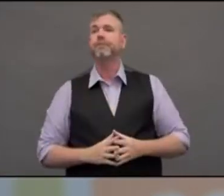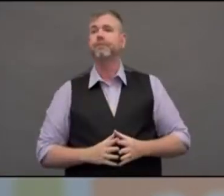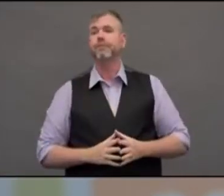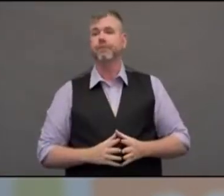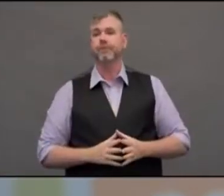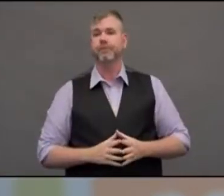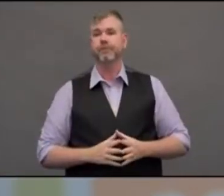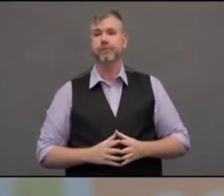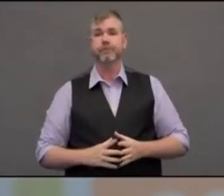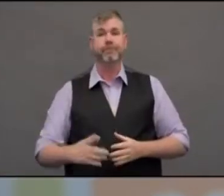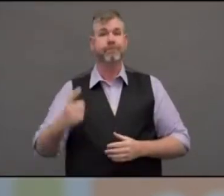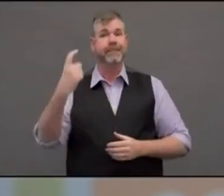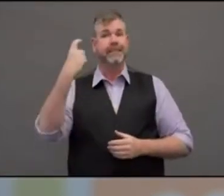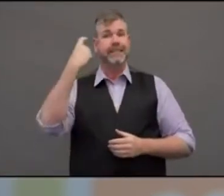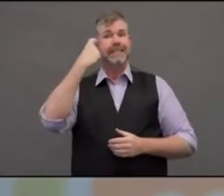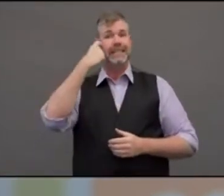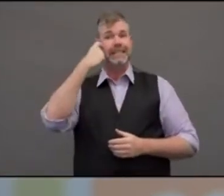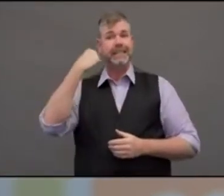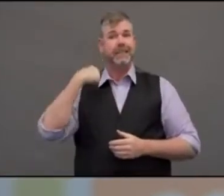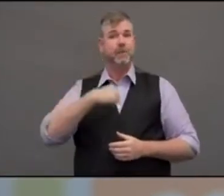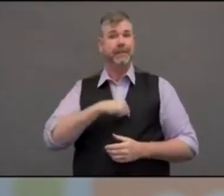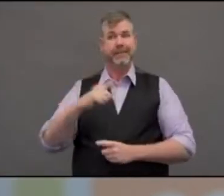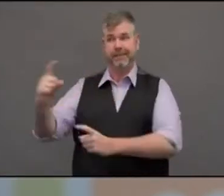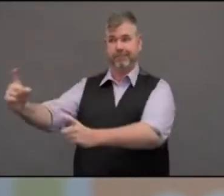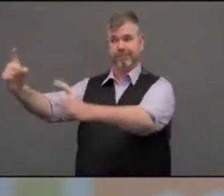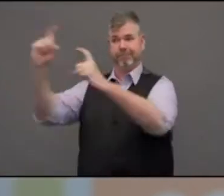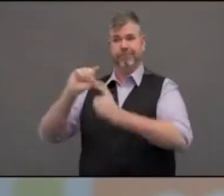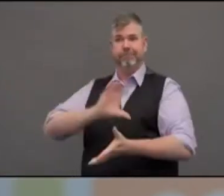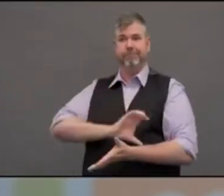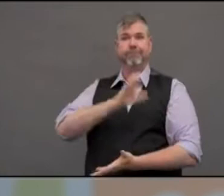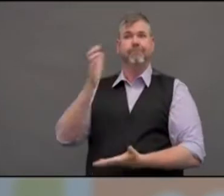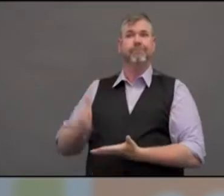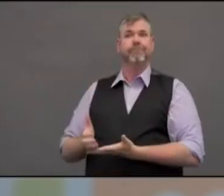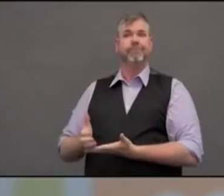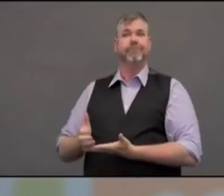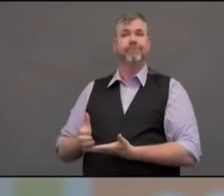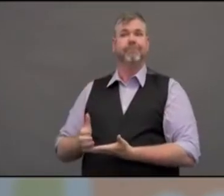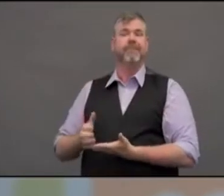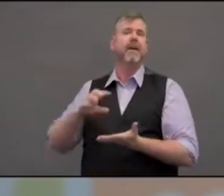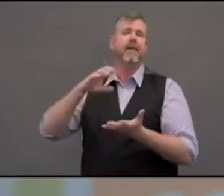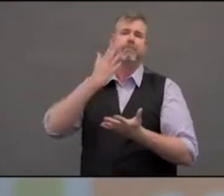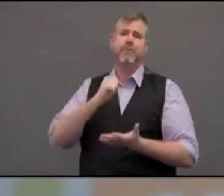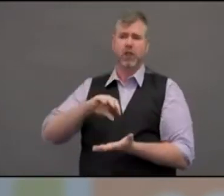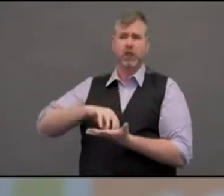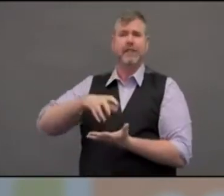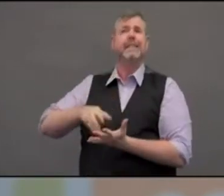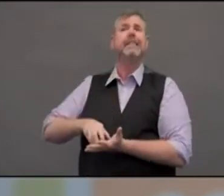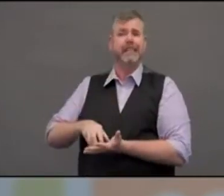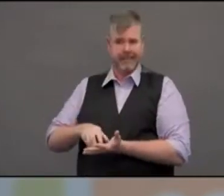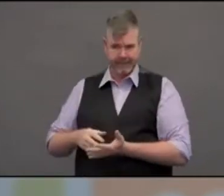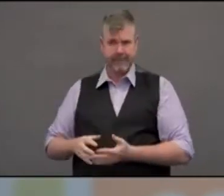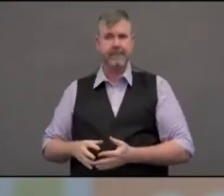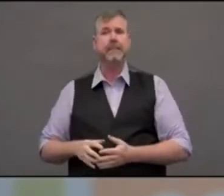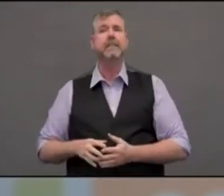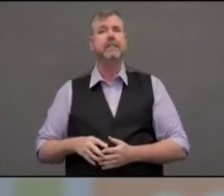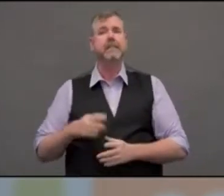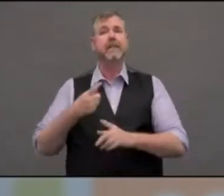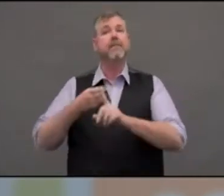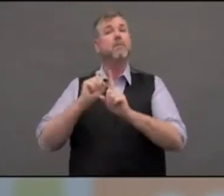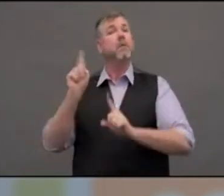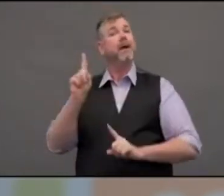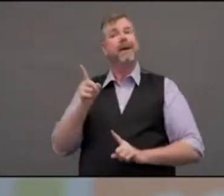donation from personalized cookies from a local baker in Gilroy,